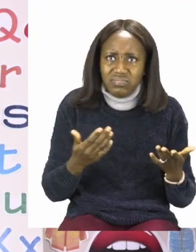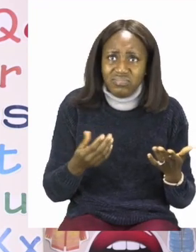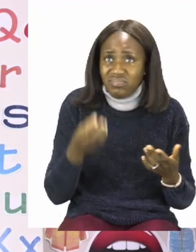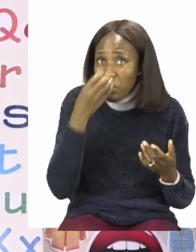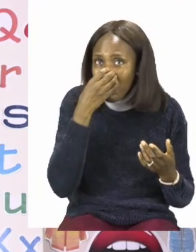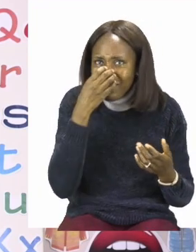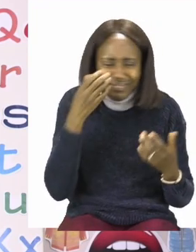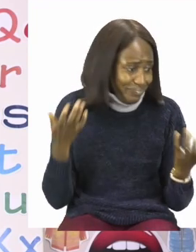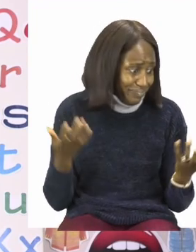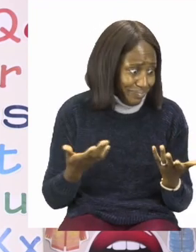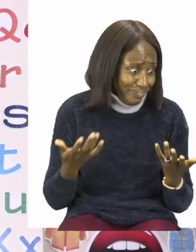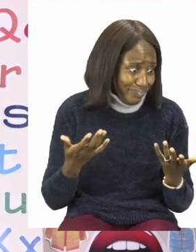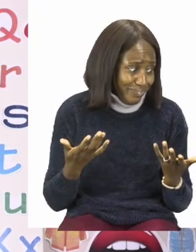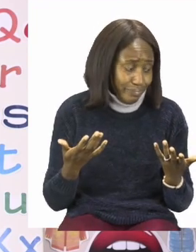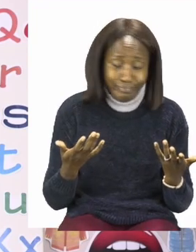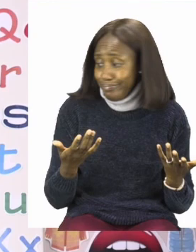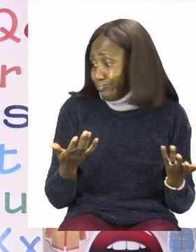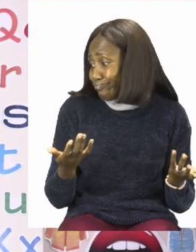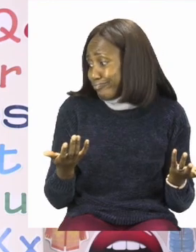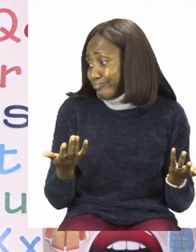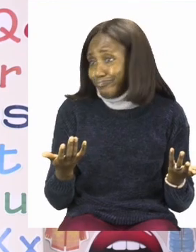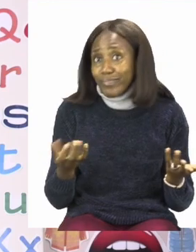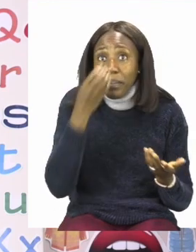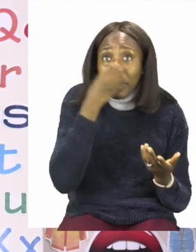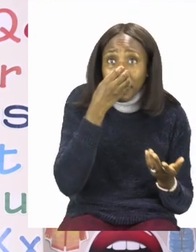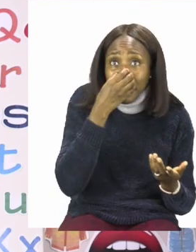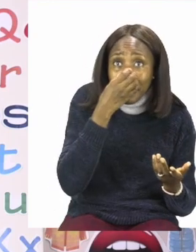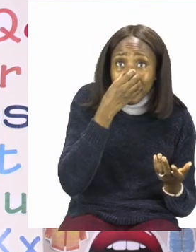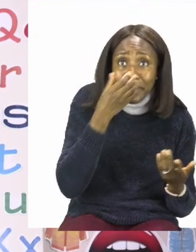time. Have you? Sashi?